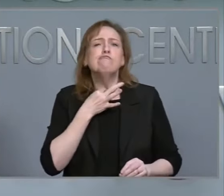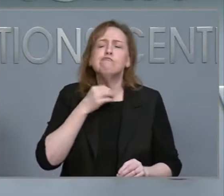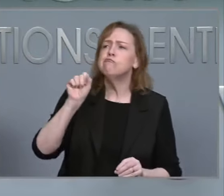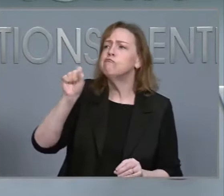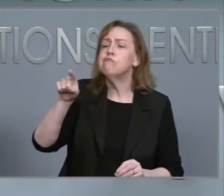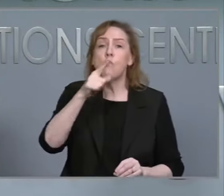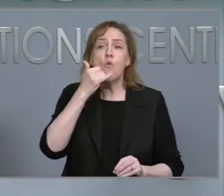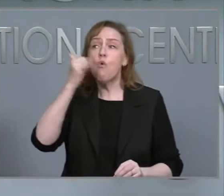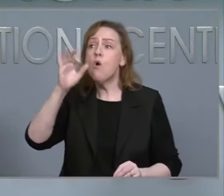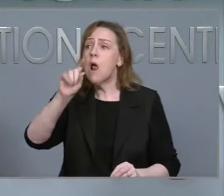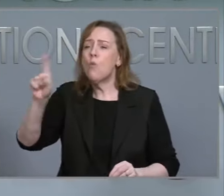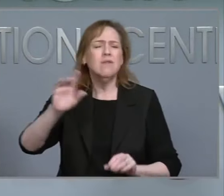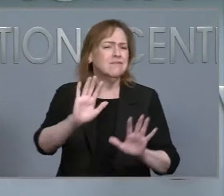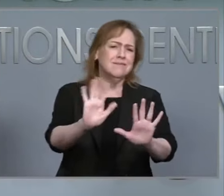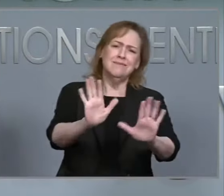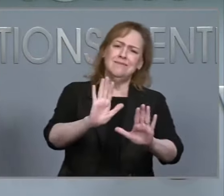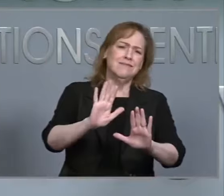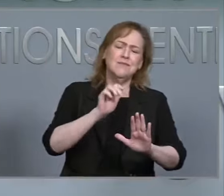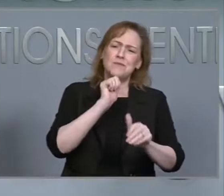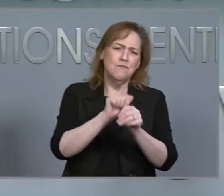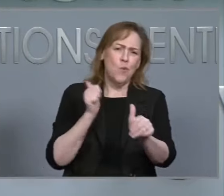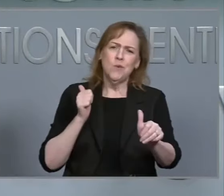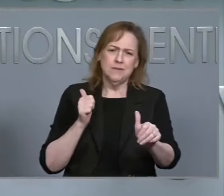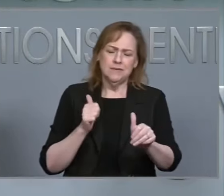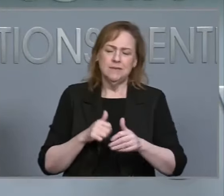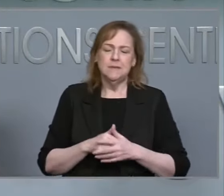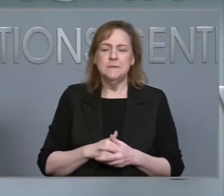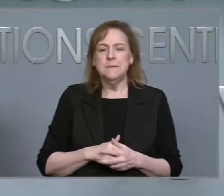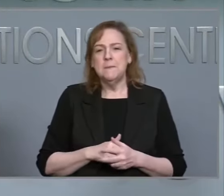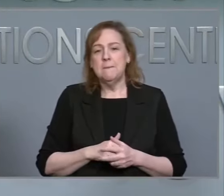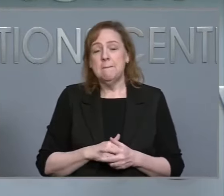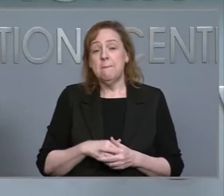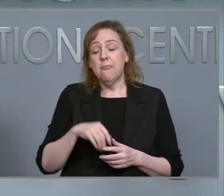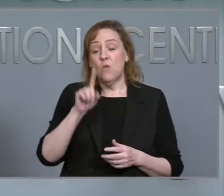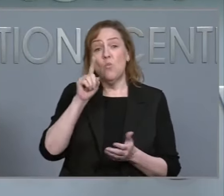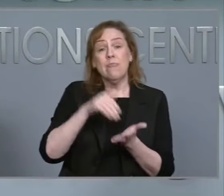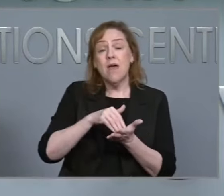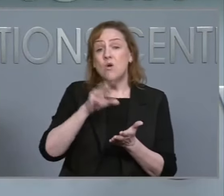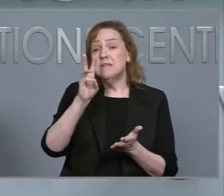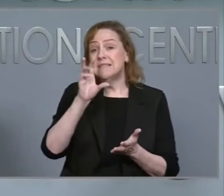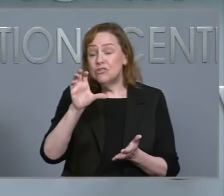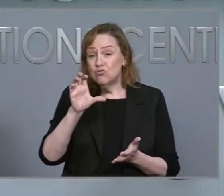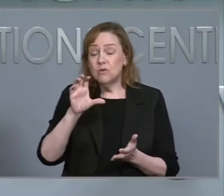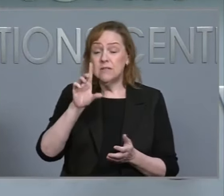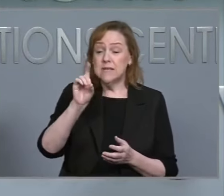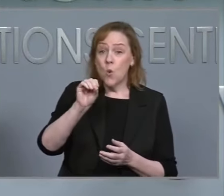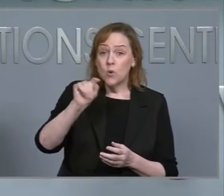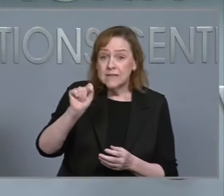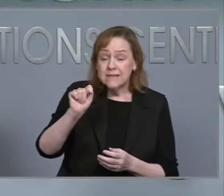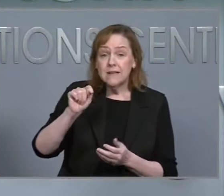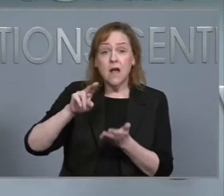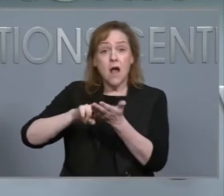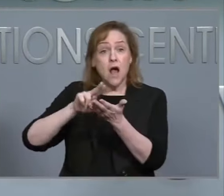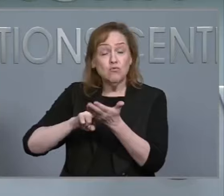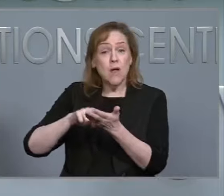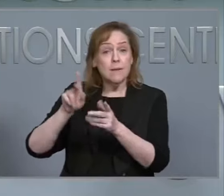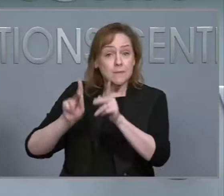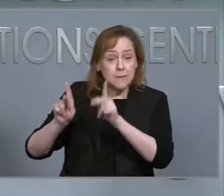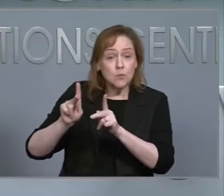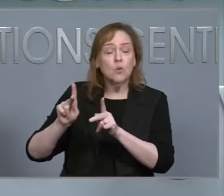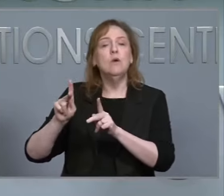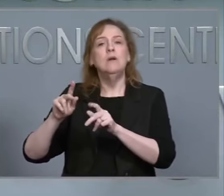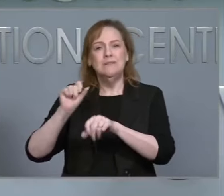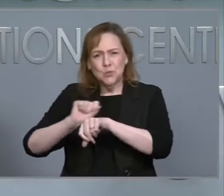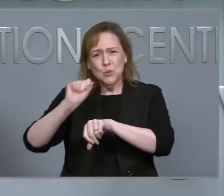More than 1,600 North Carolina Department of Transportation employees and contract crews are working to clear roads and get them